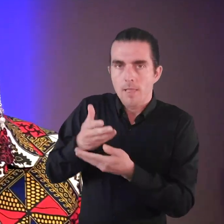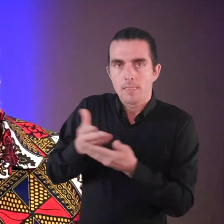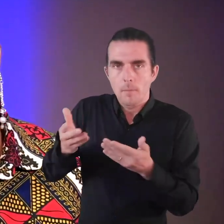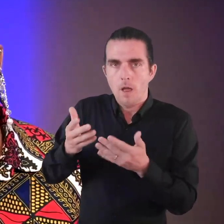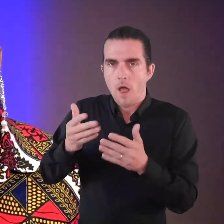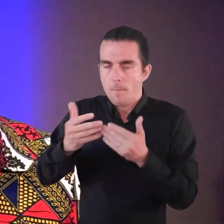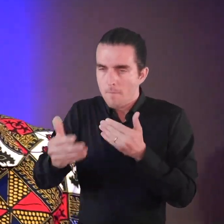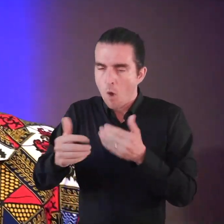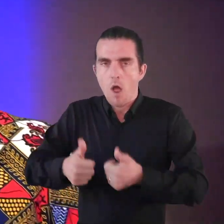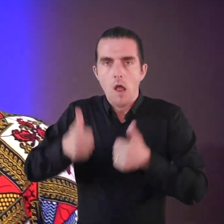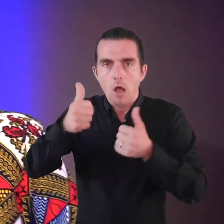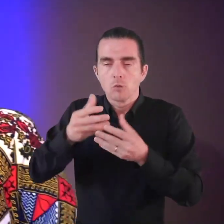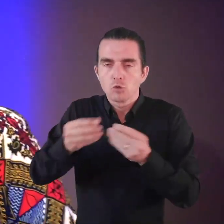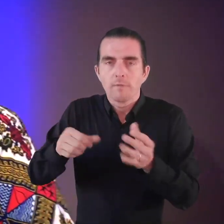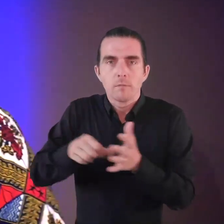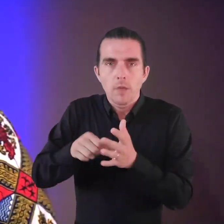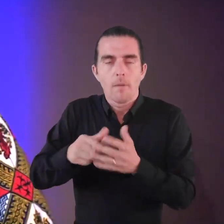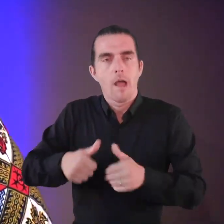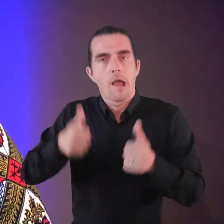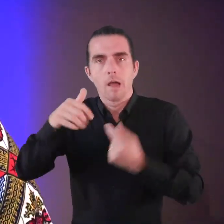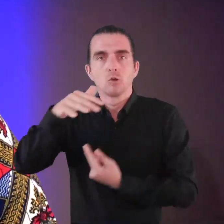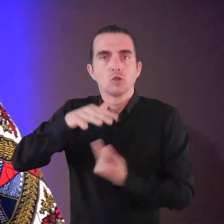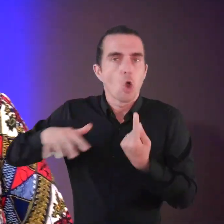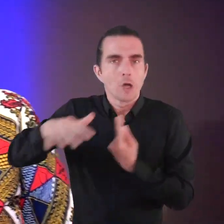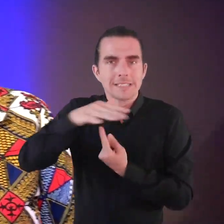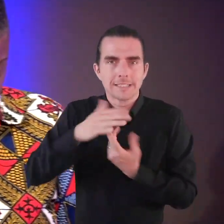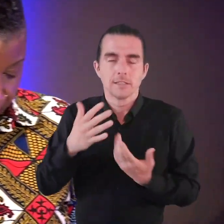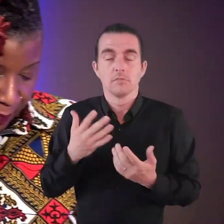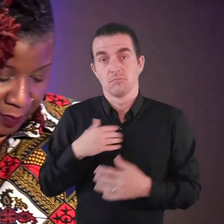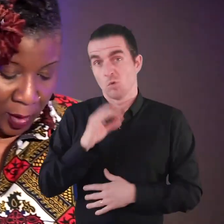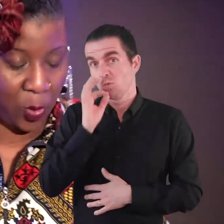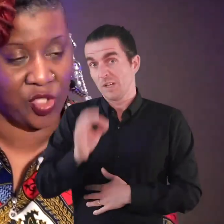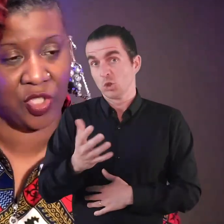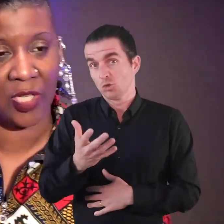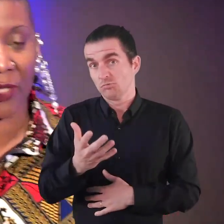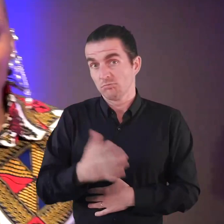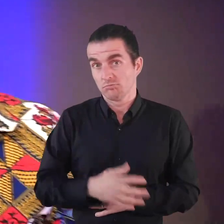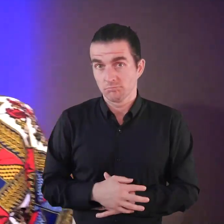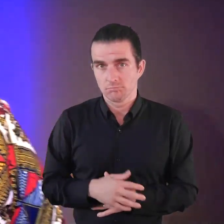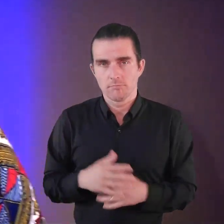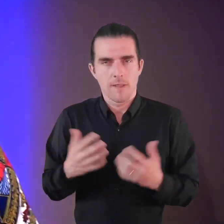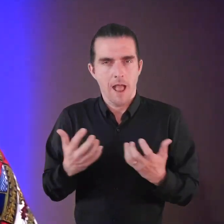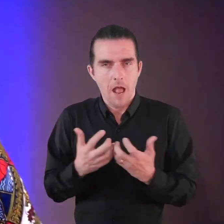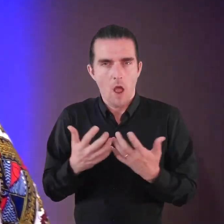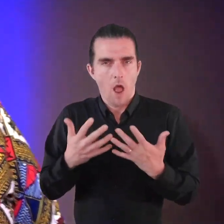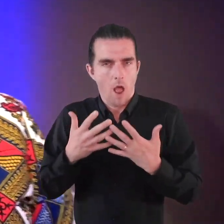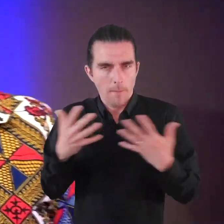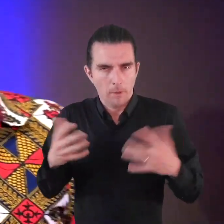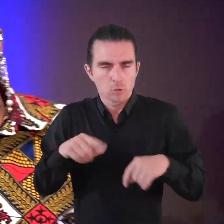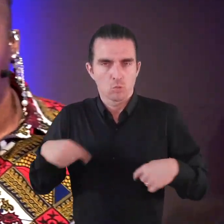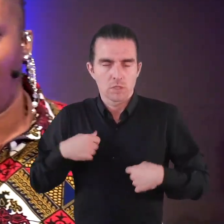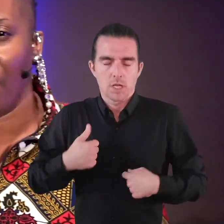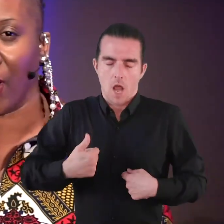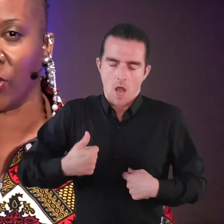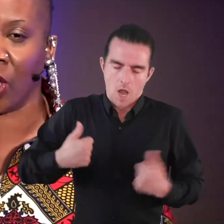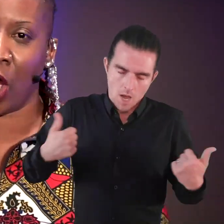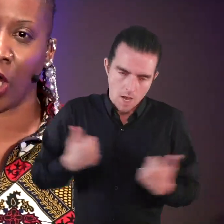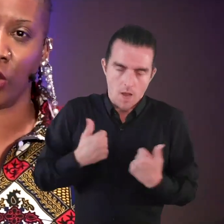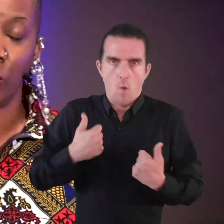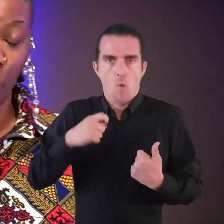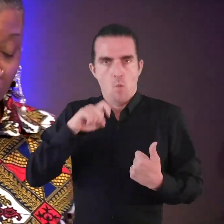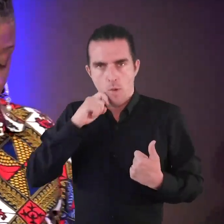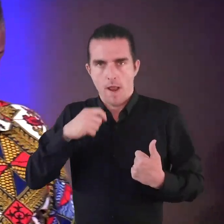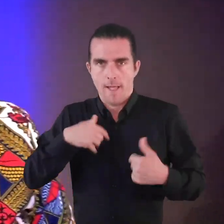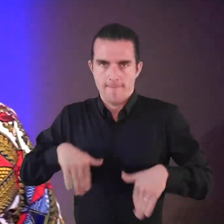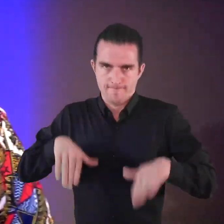successful solutions and society. The question is, what and how much